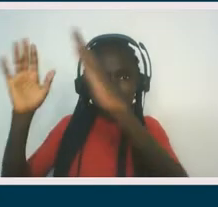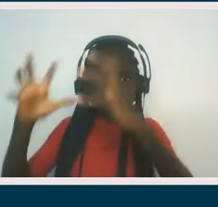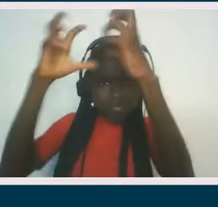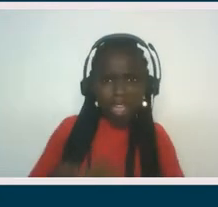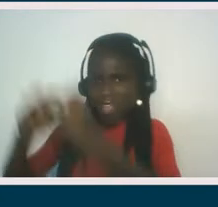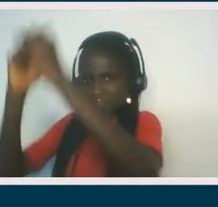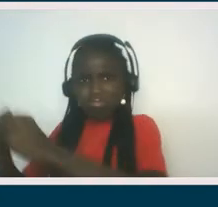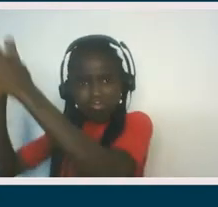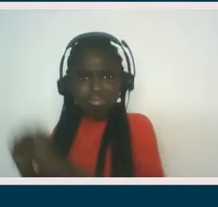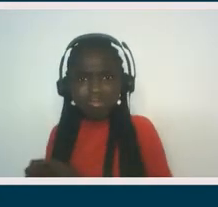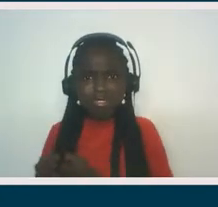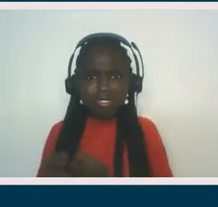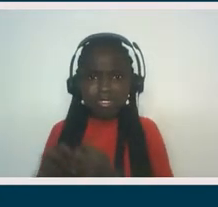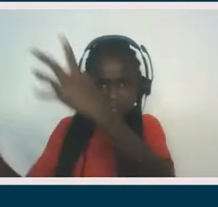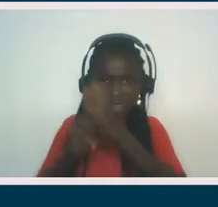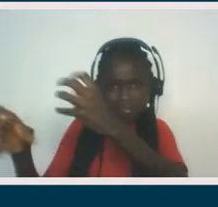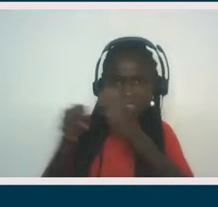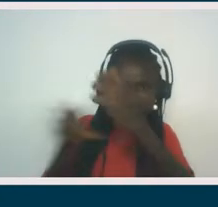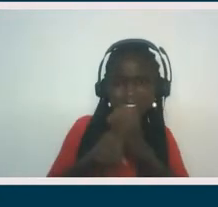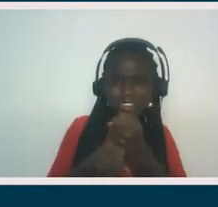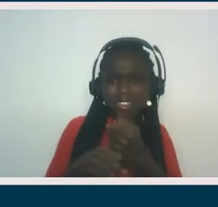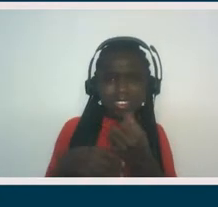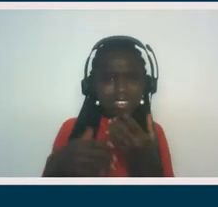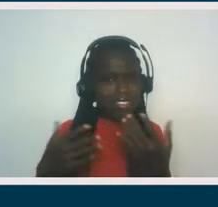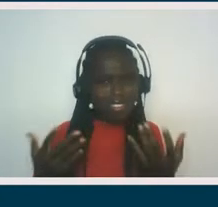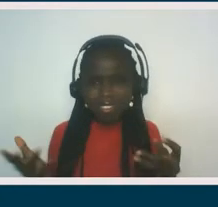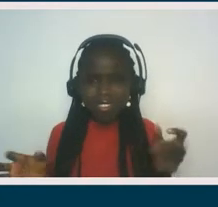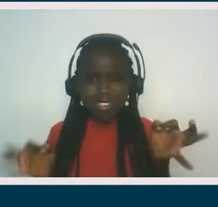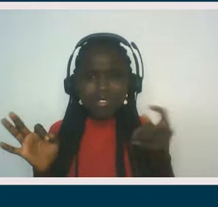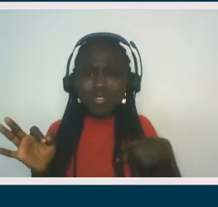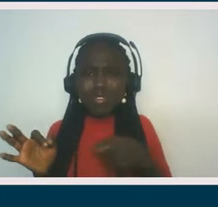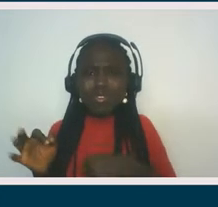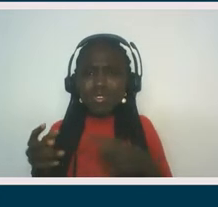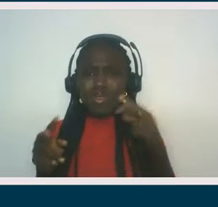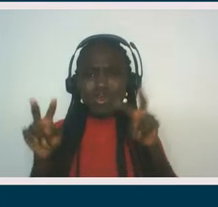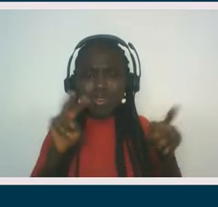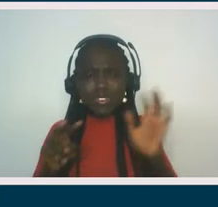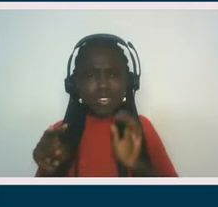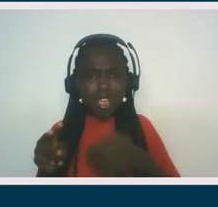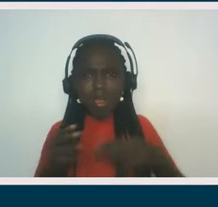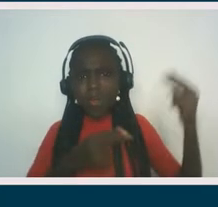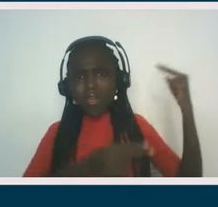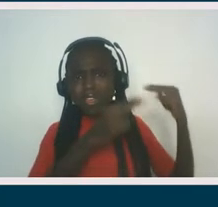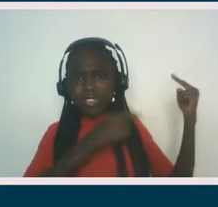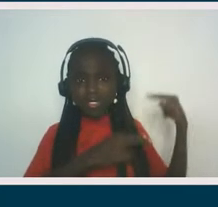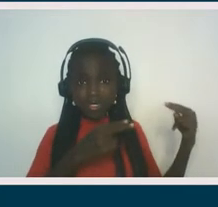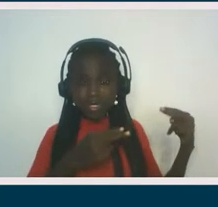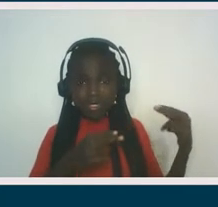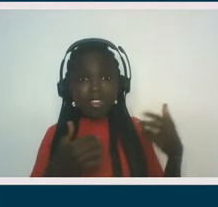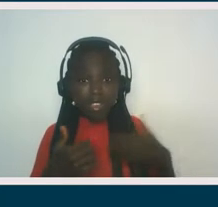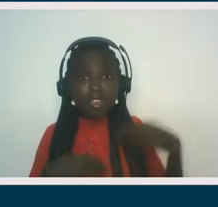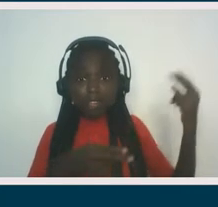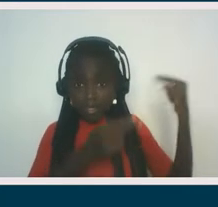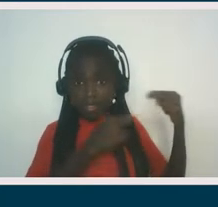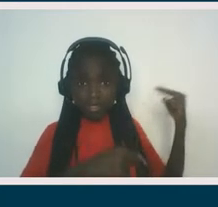land. But if you look at our history, we had a city, history in which land was stolen from the